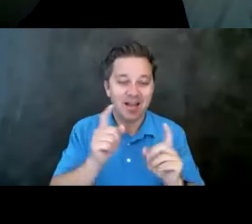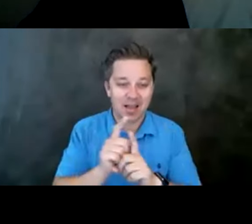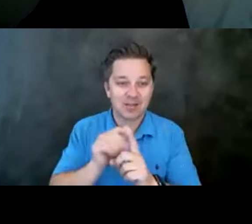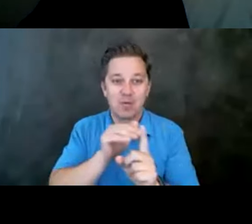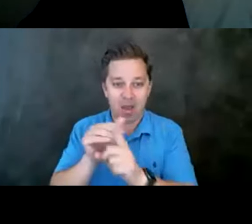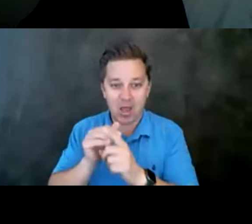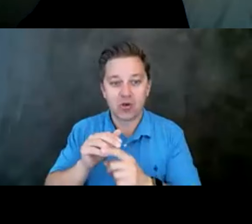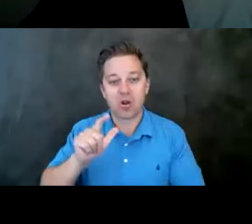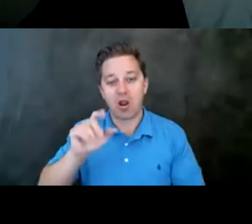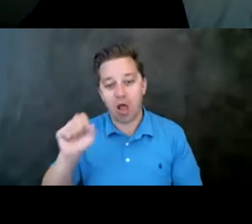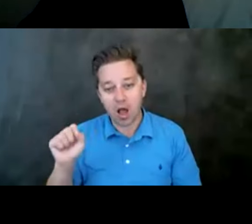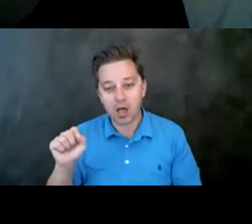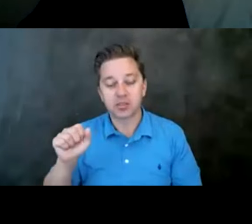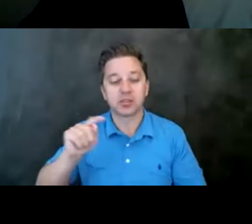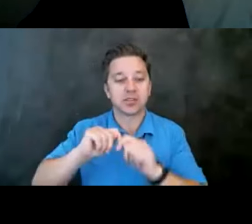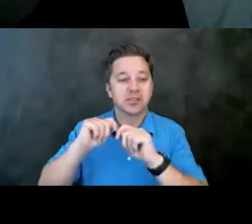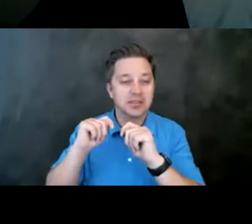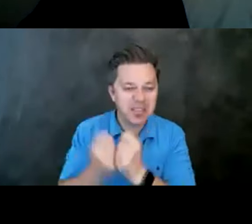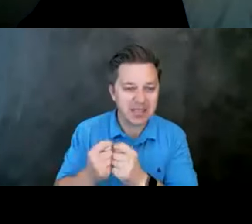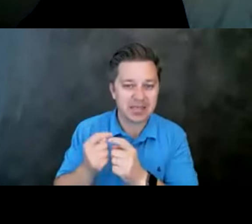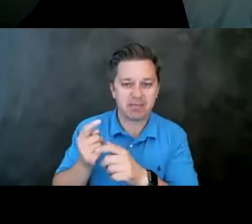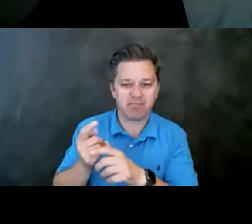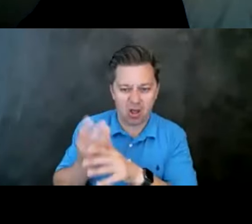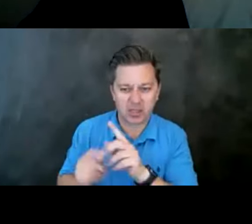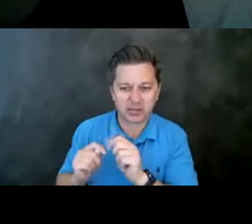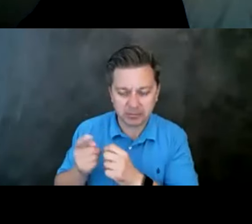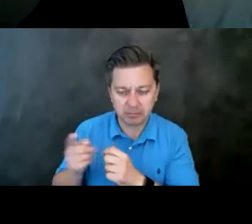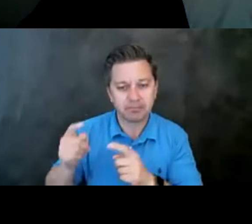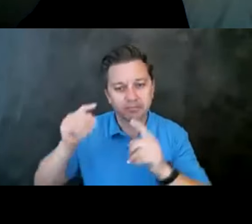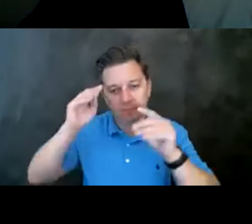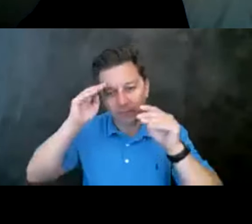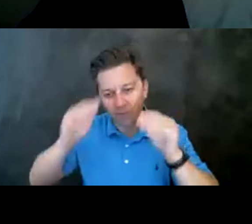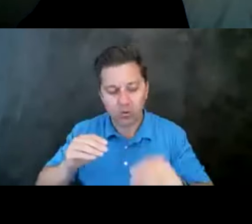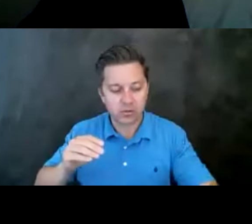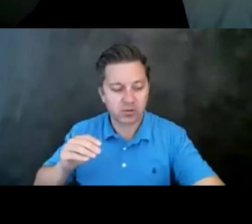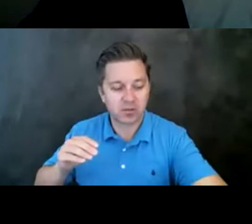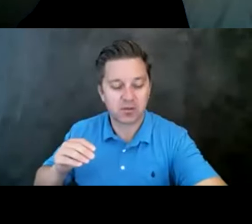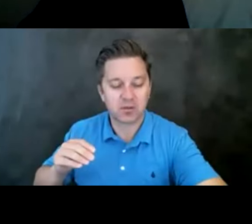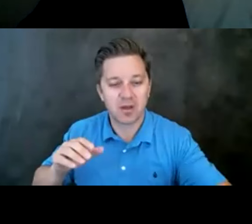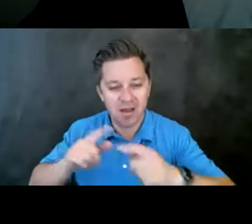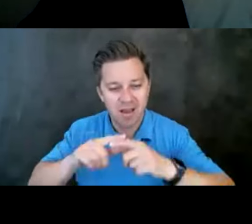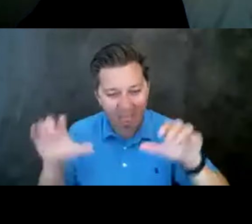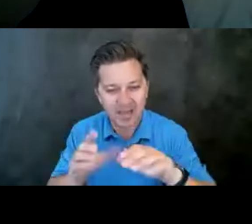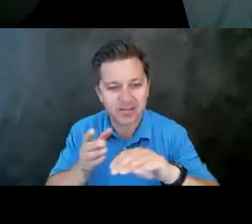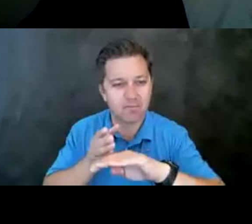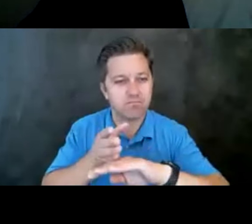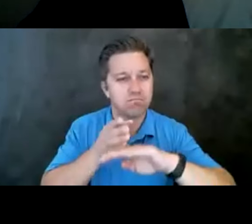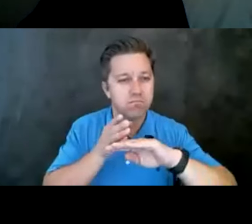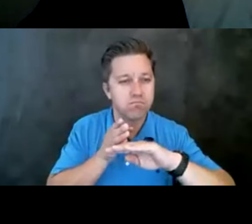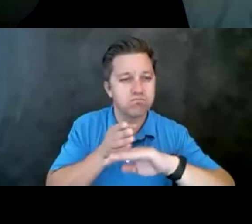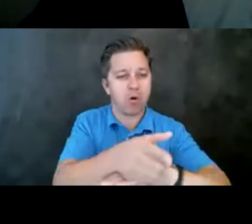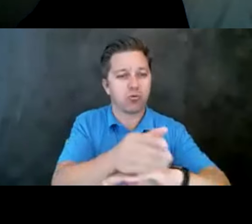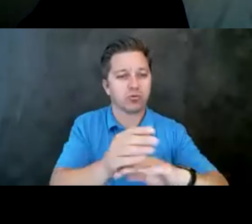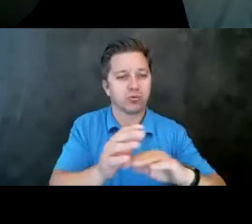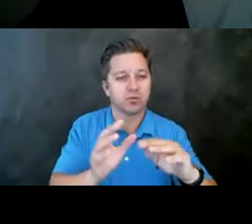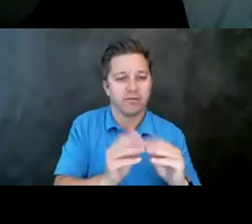the loss team focus is an active post-vention model made up of a team